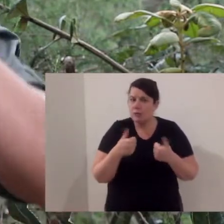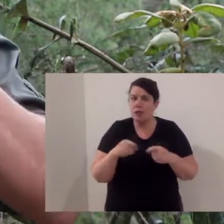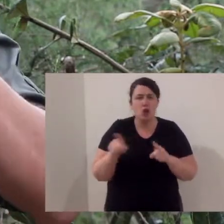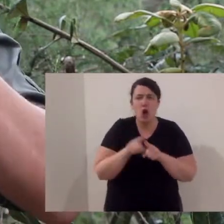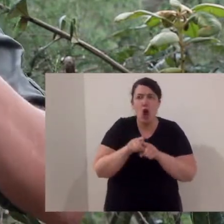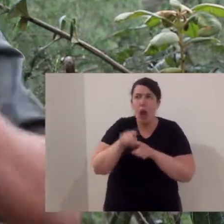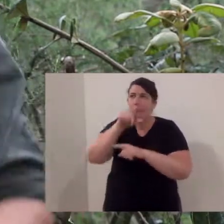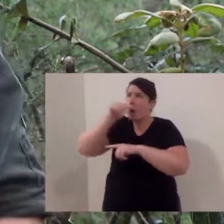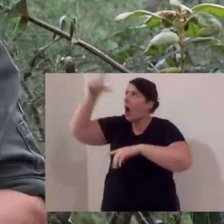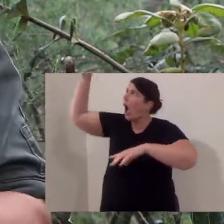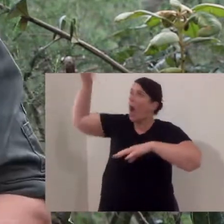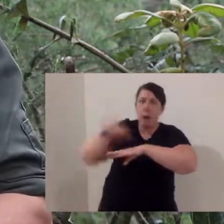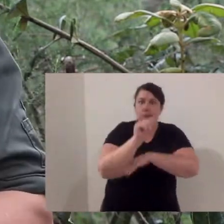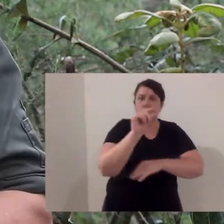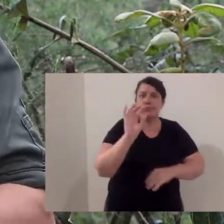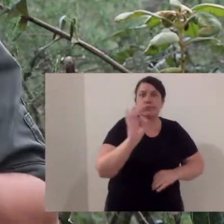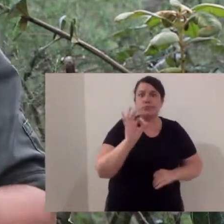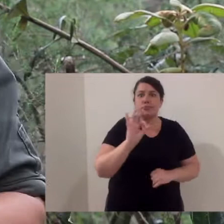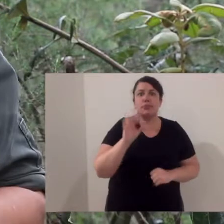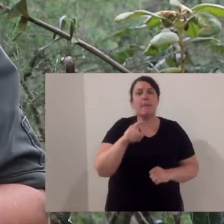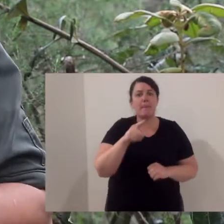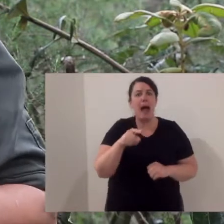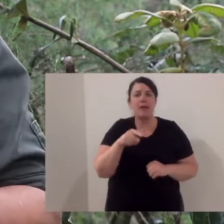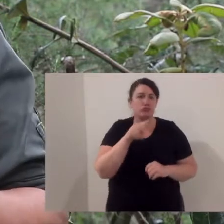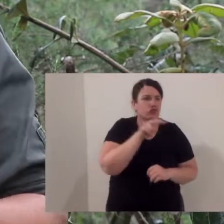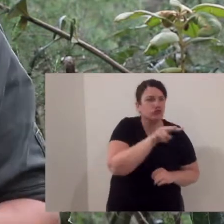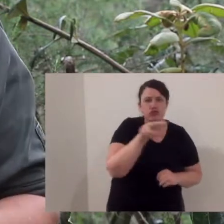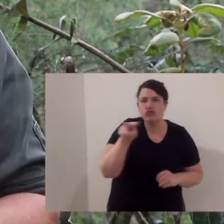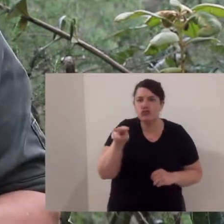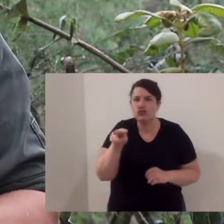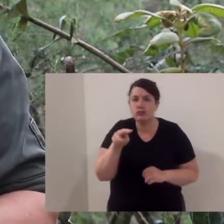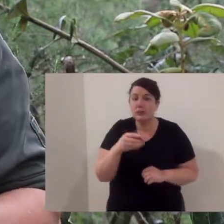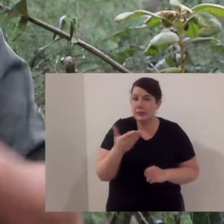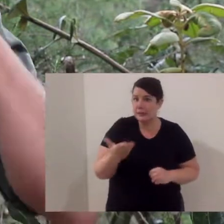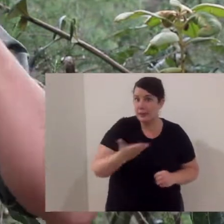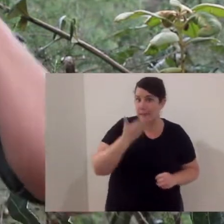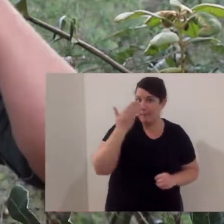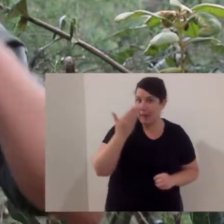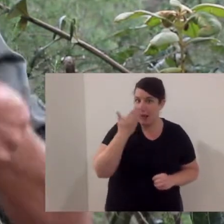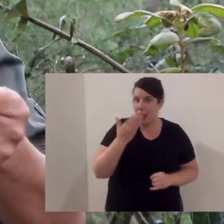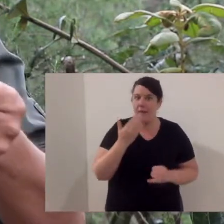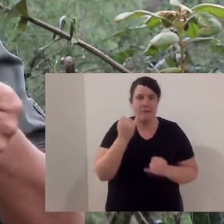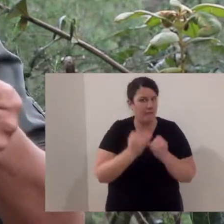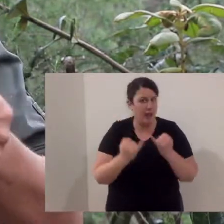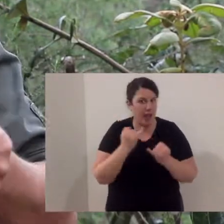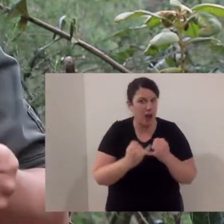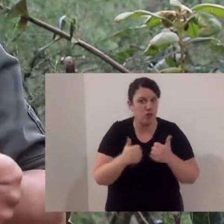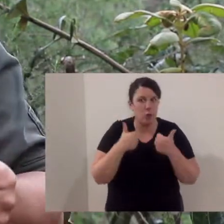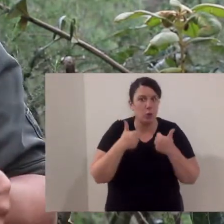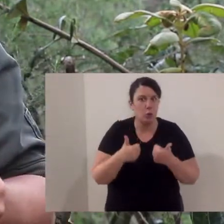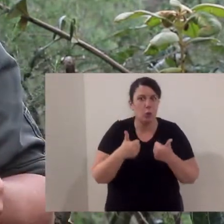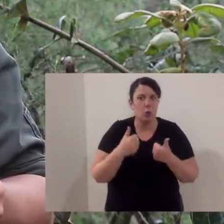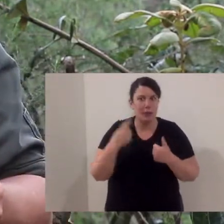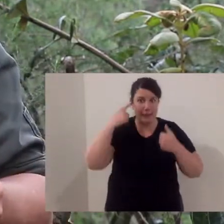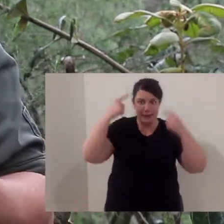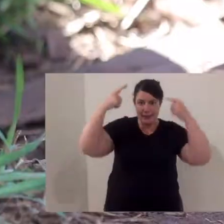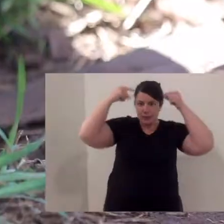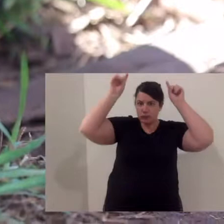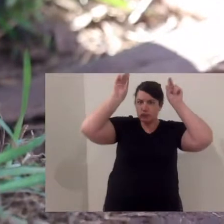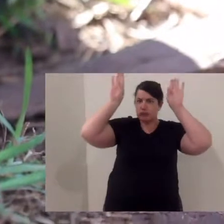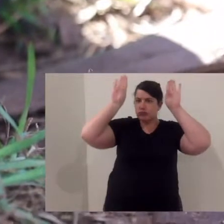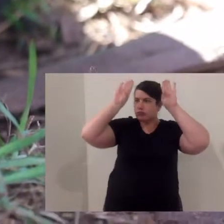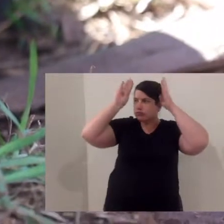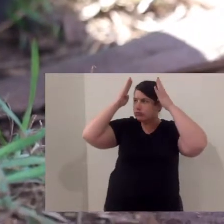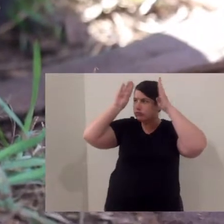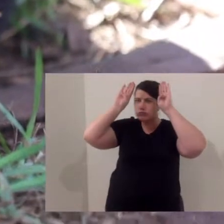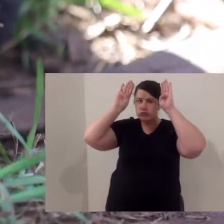Its eyesight is very reasonable. It doesn't have eyesight like a peregrine falcon, but its vision is quite good. Its sense of smell is